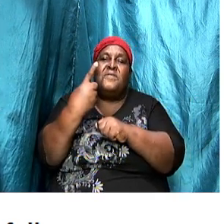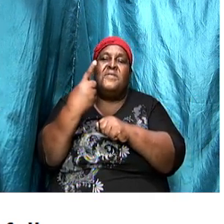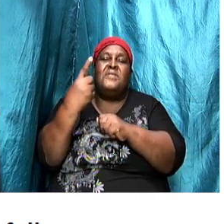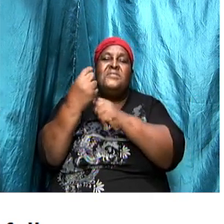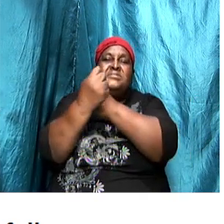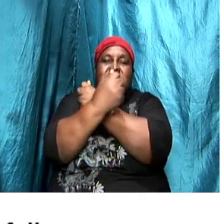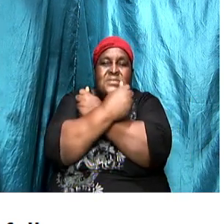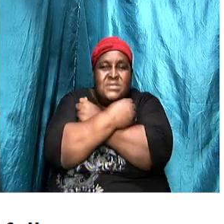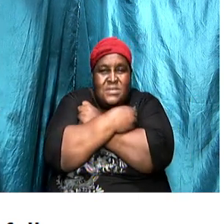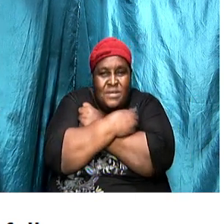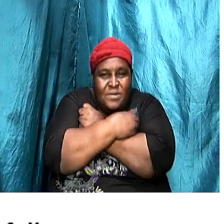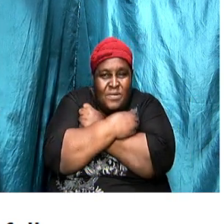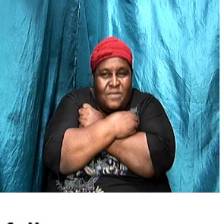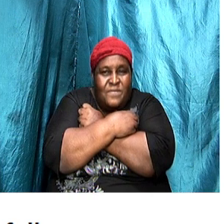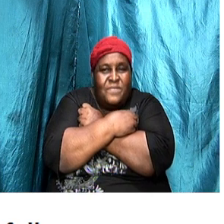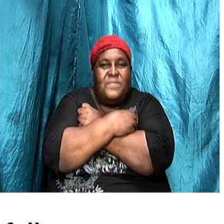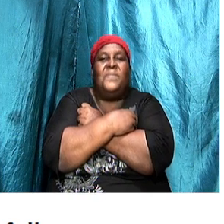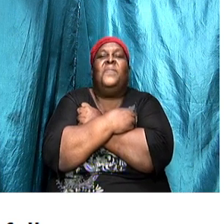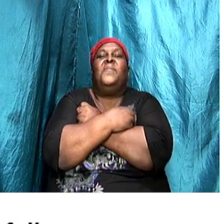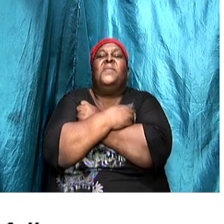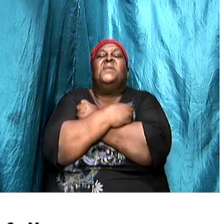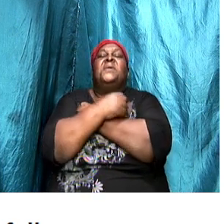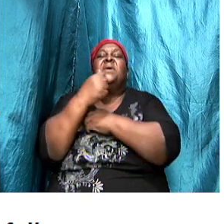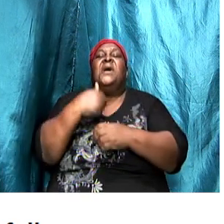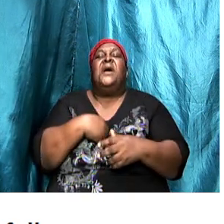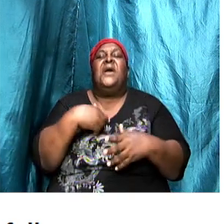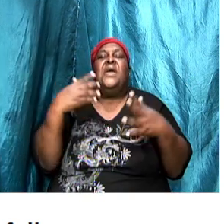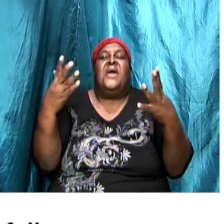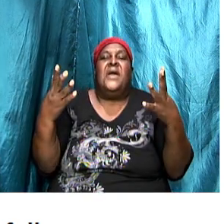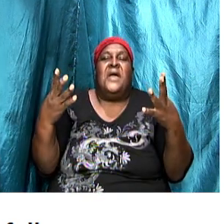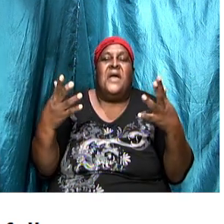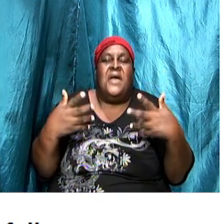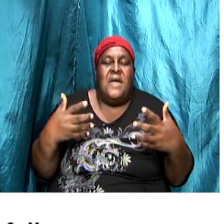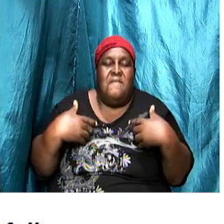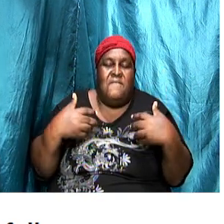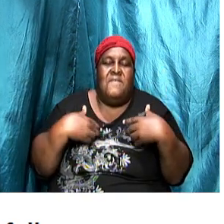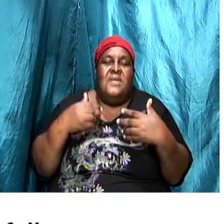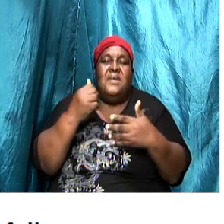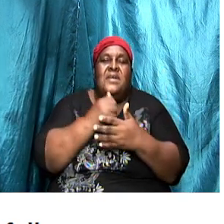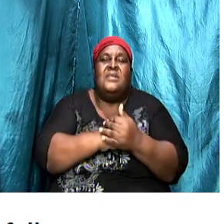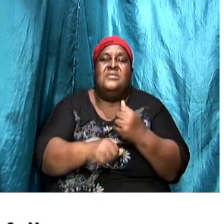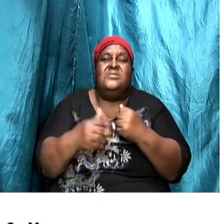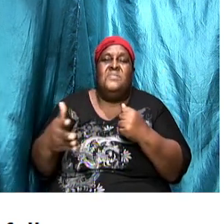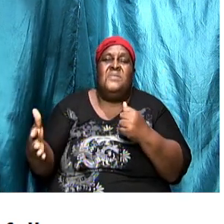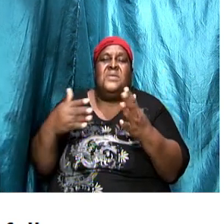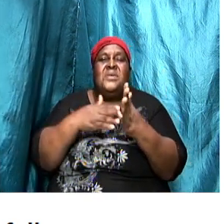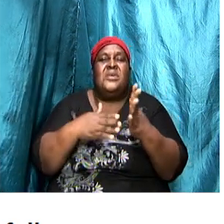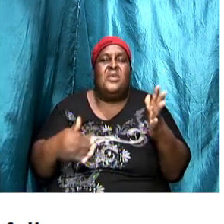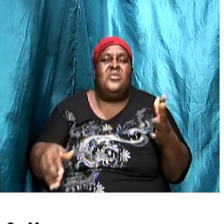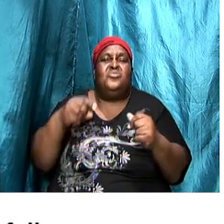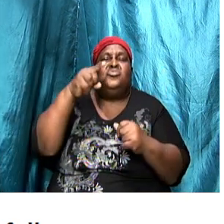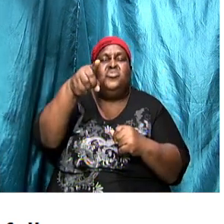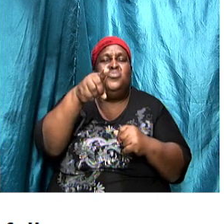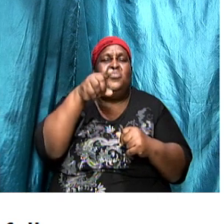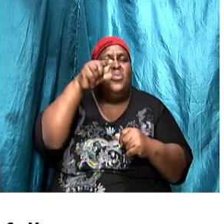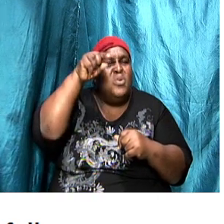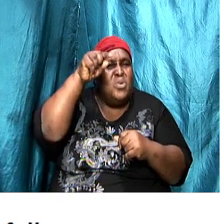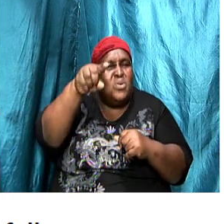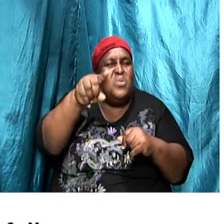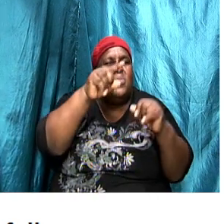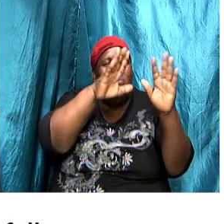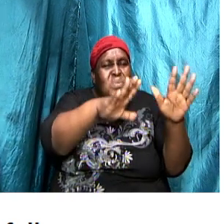love I have somewhat against you because you have left